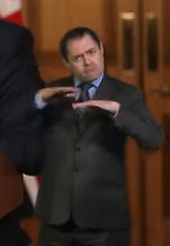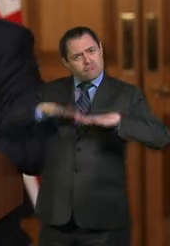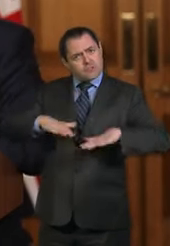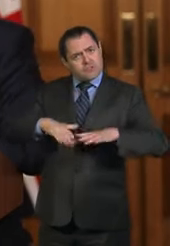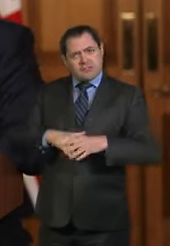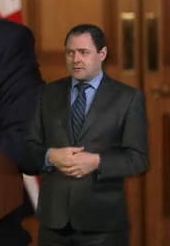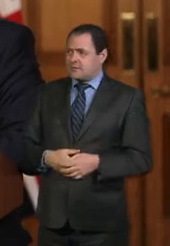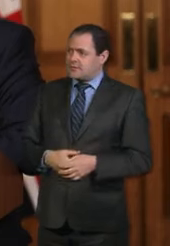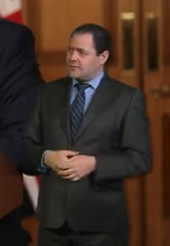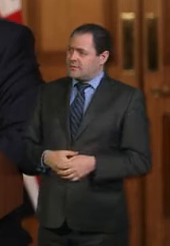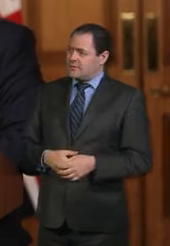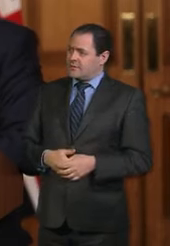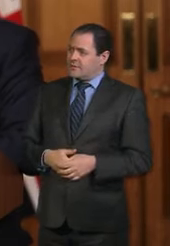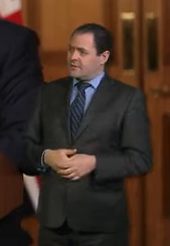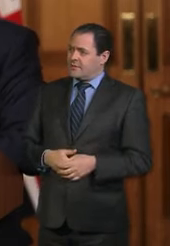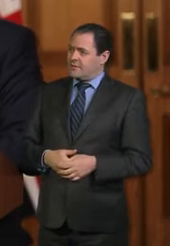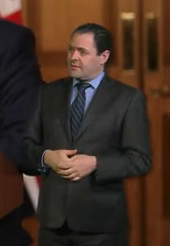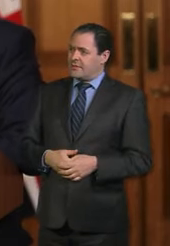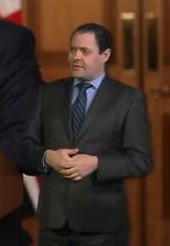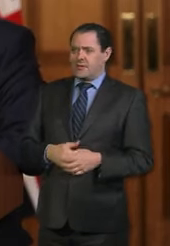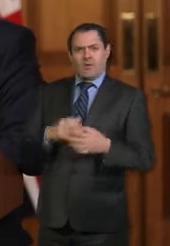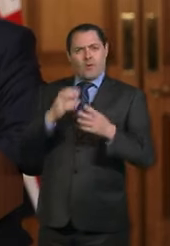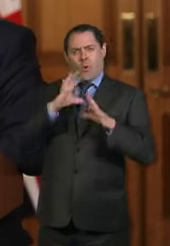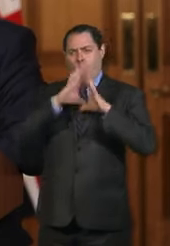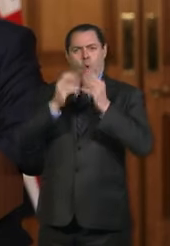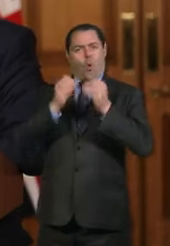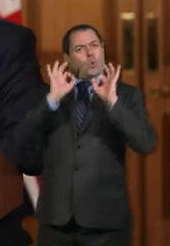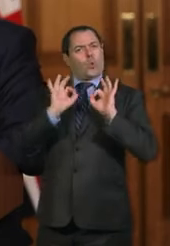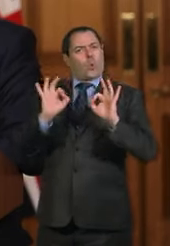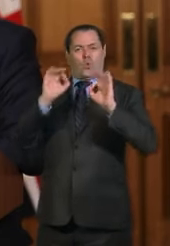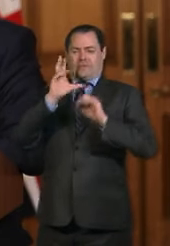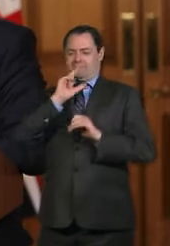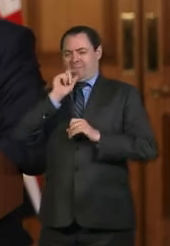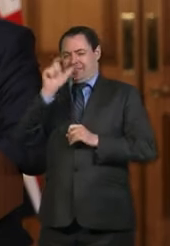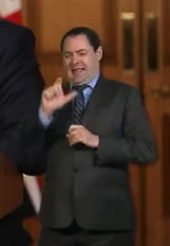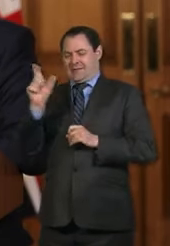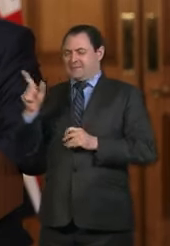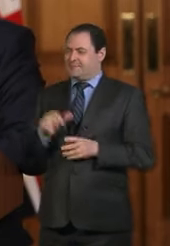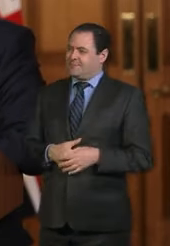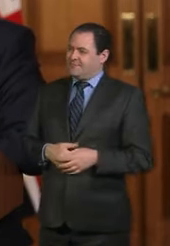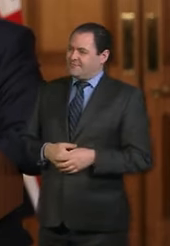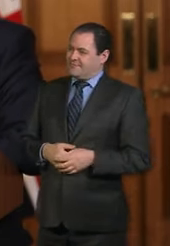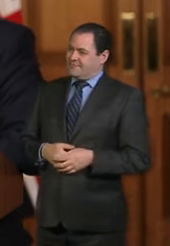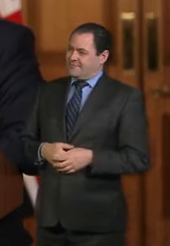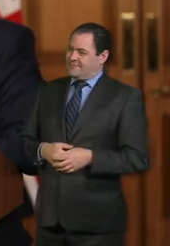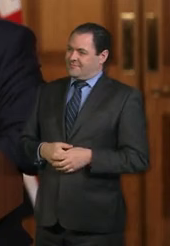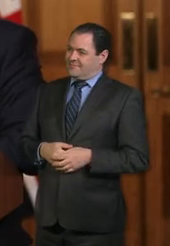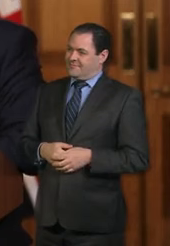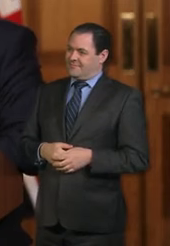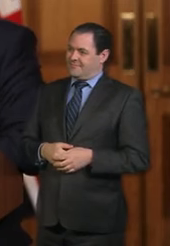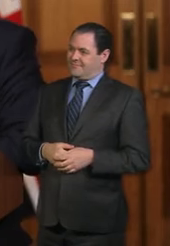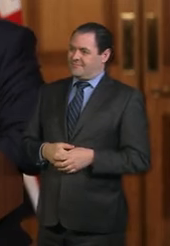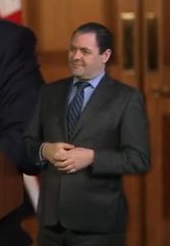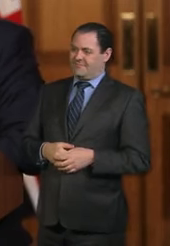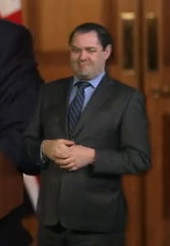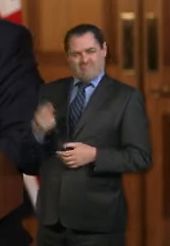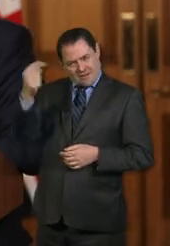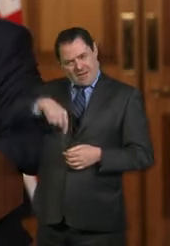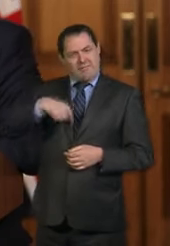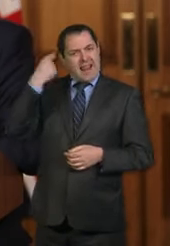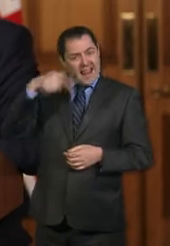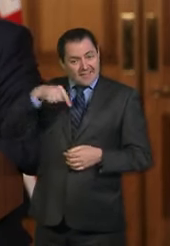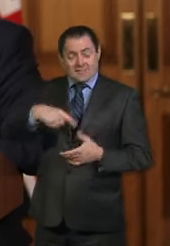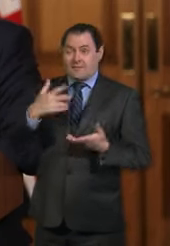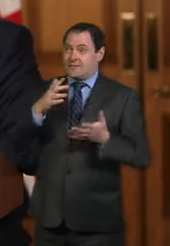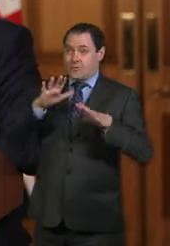back to London or to the UK, but you've got a